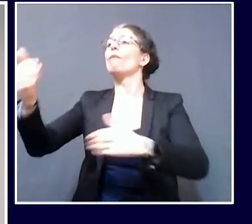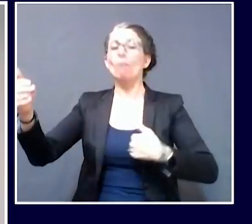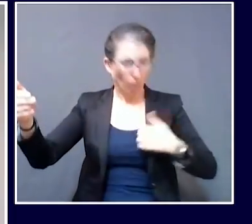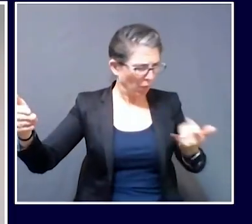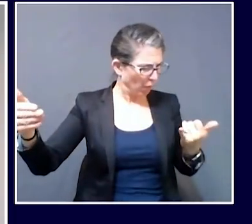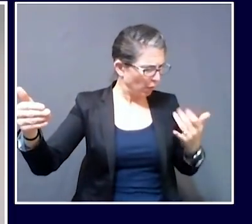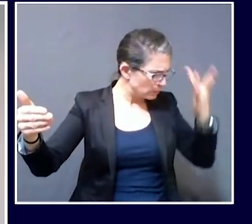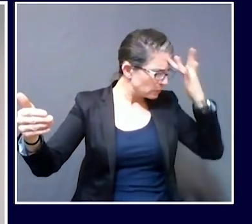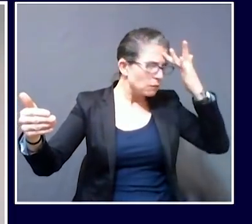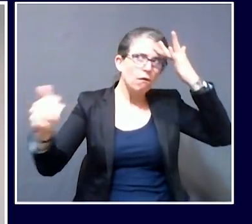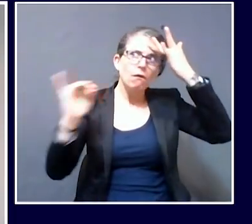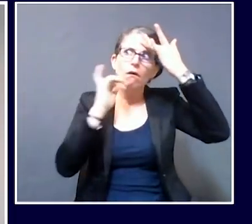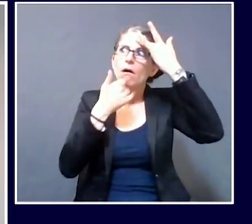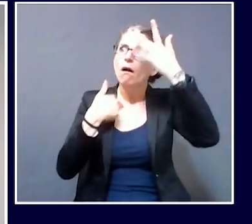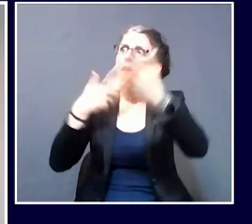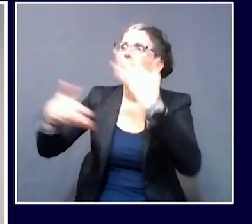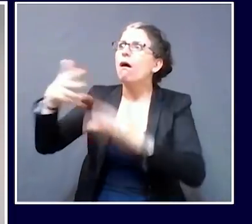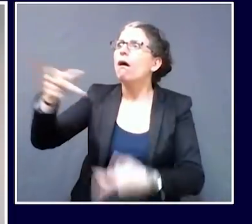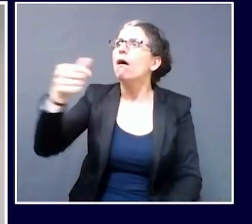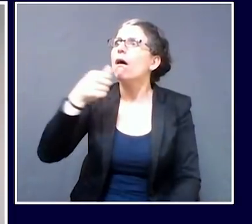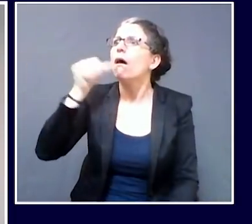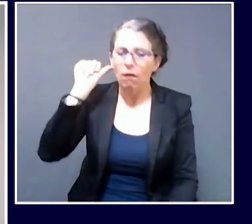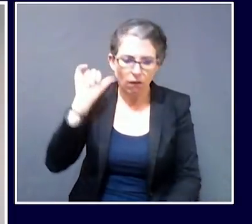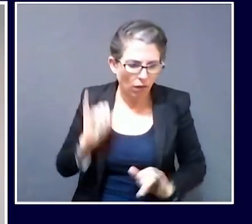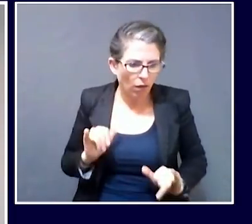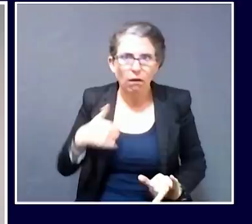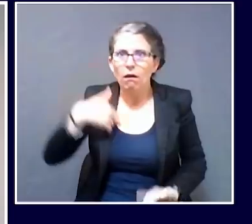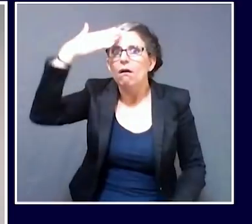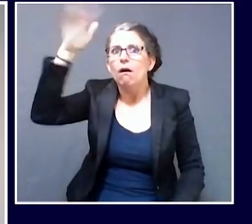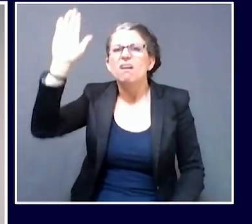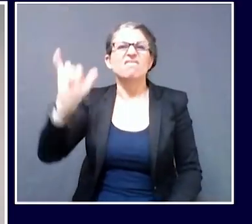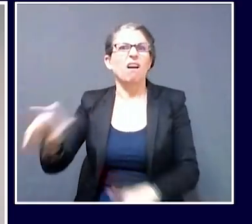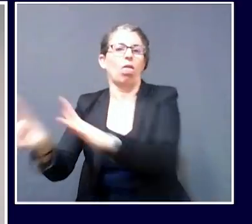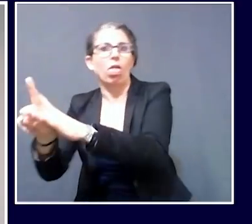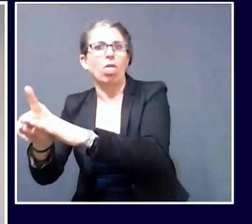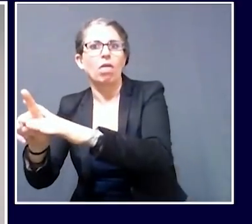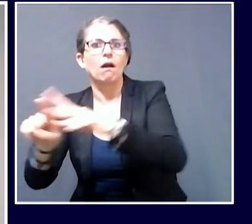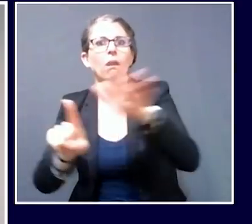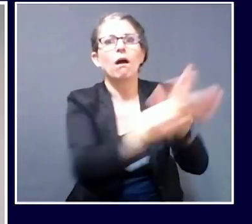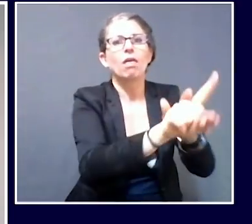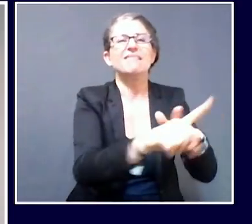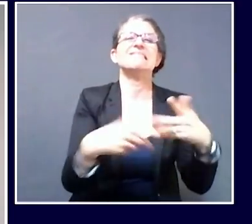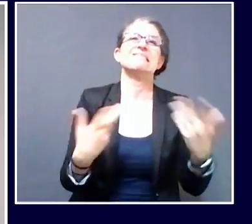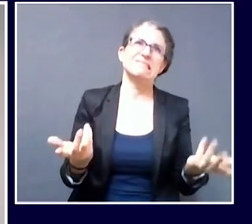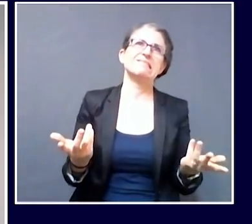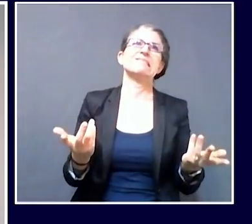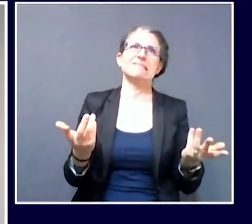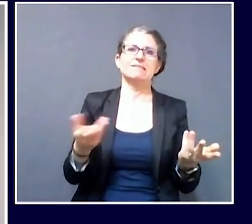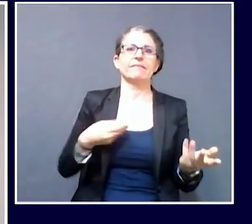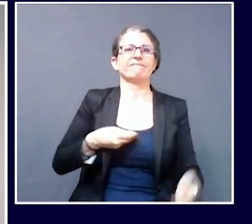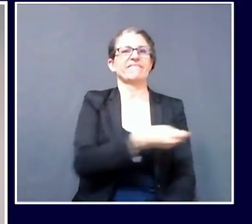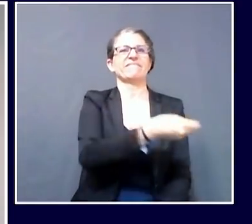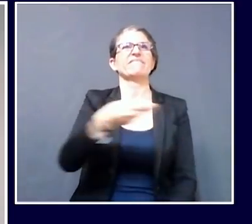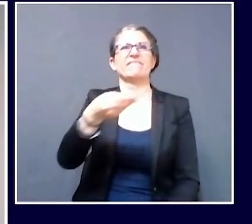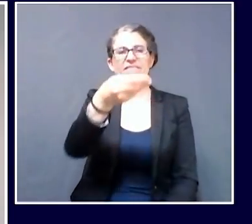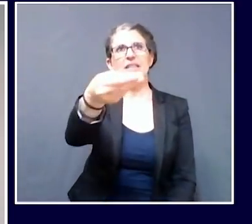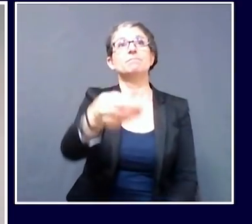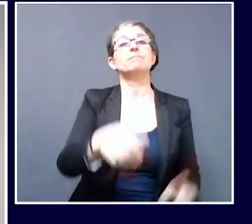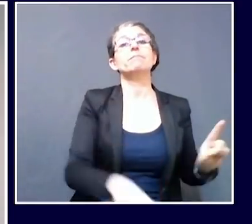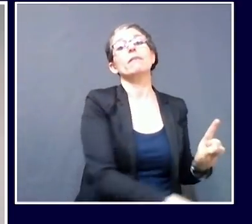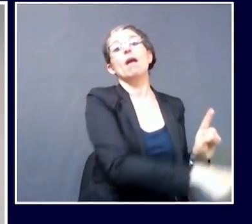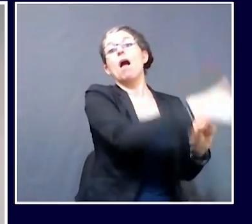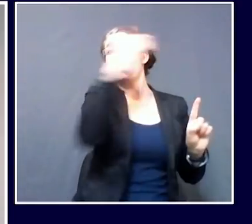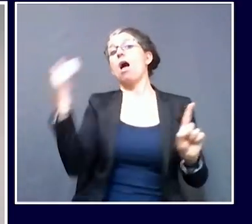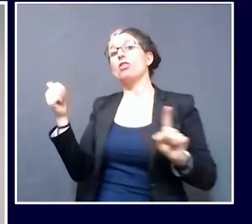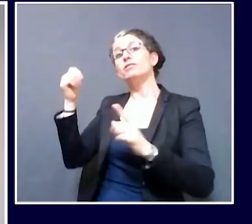transmit only after you've developed symptoms. But COVID-19 we found back in March to be unique, and you could